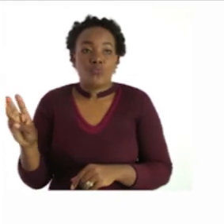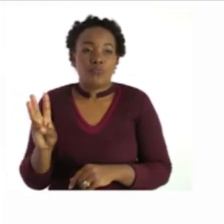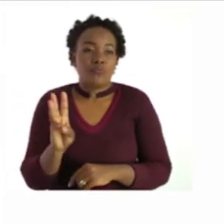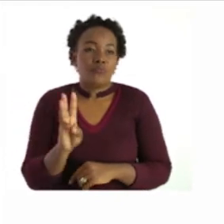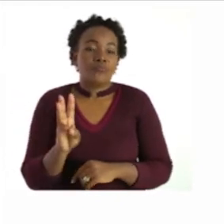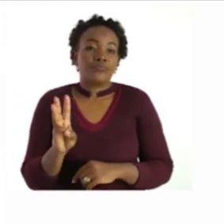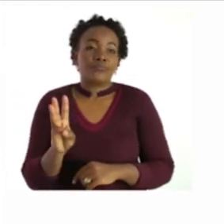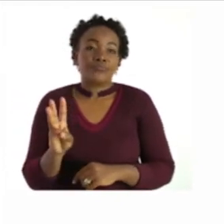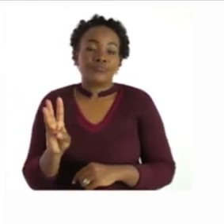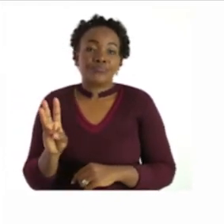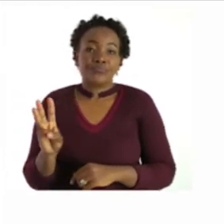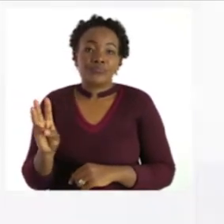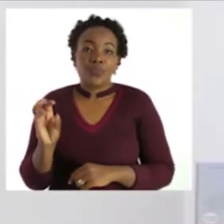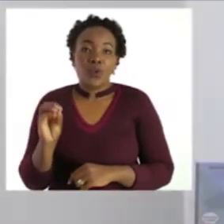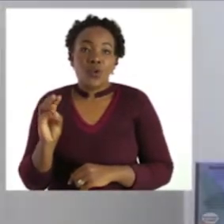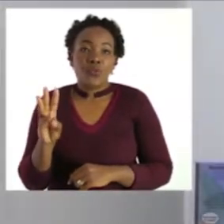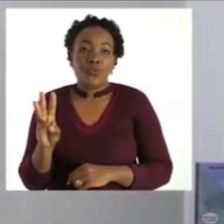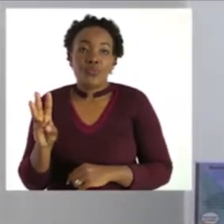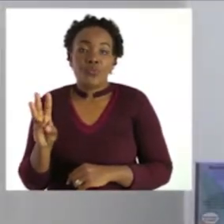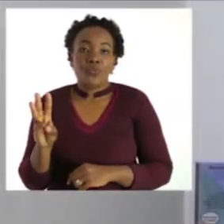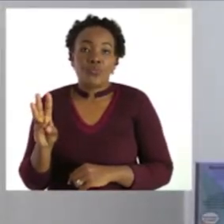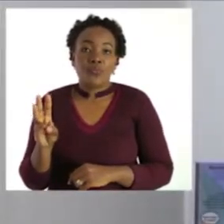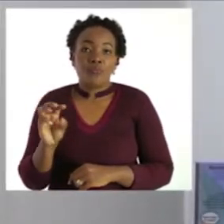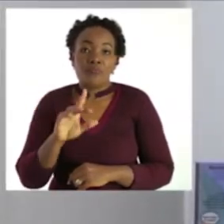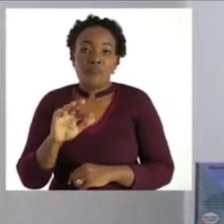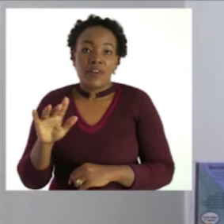talk about the o sound